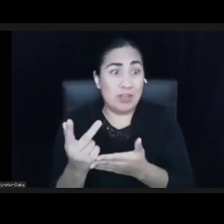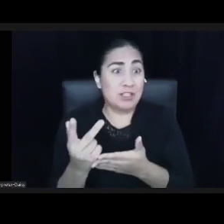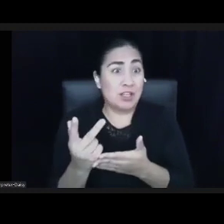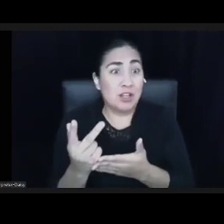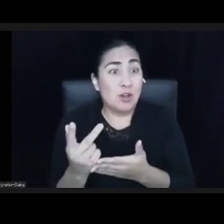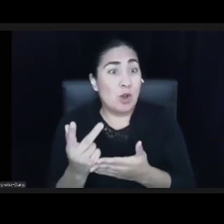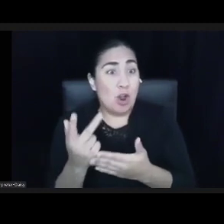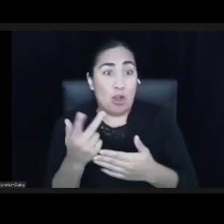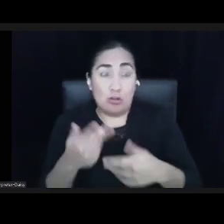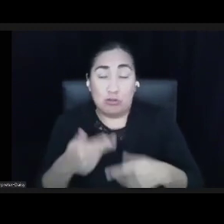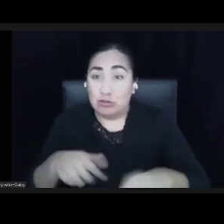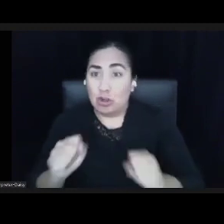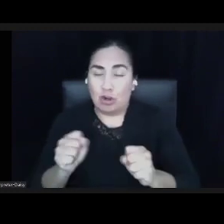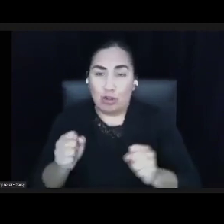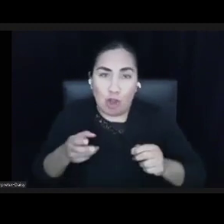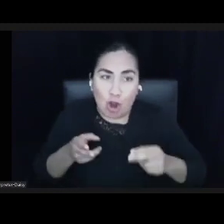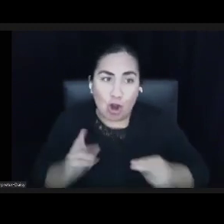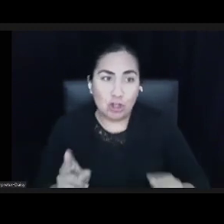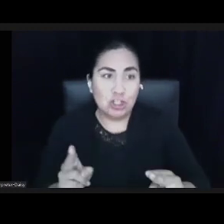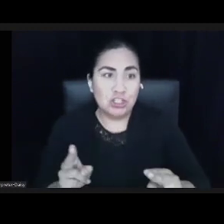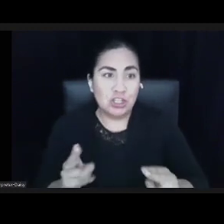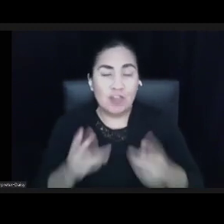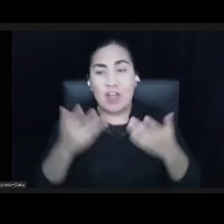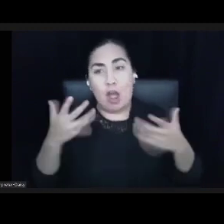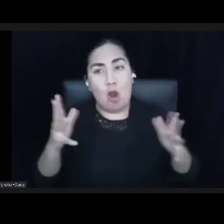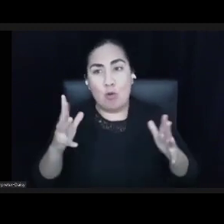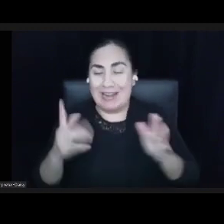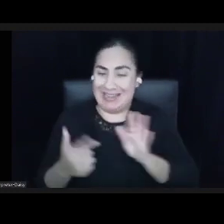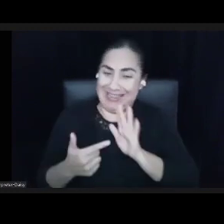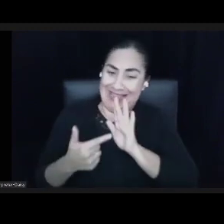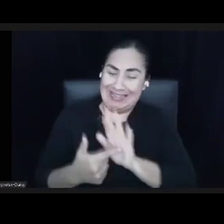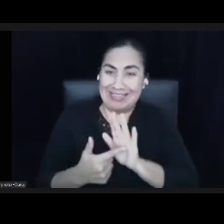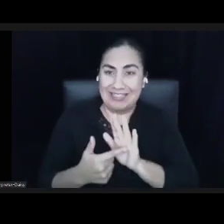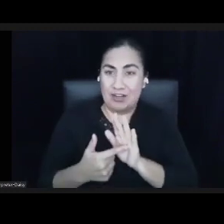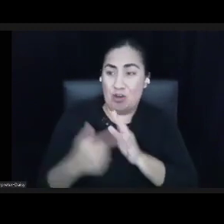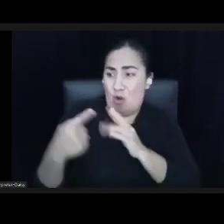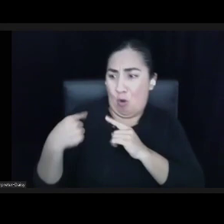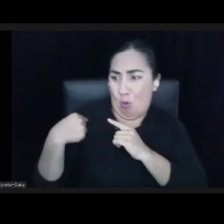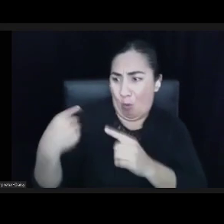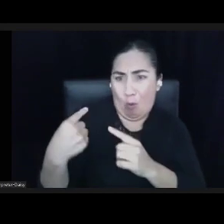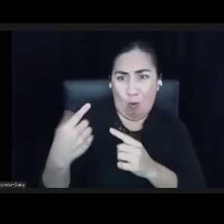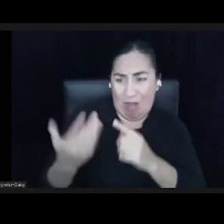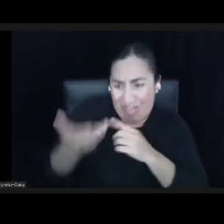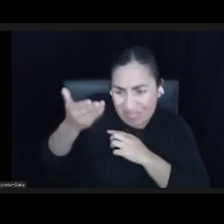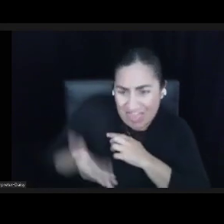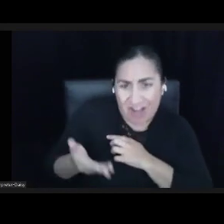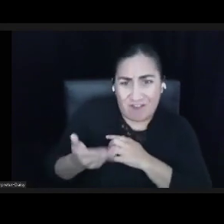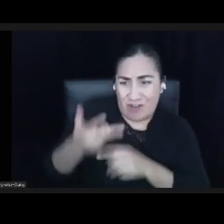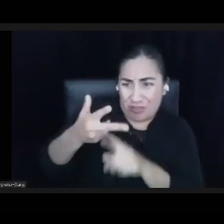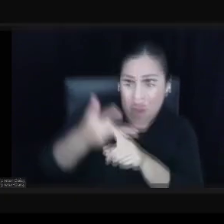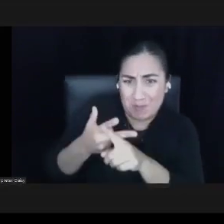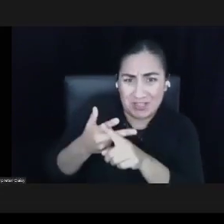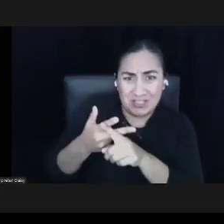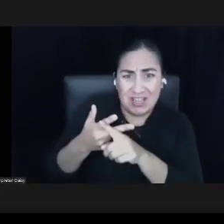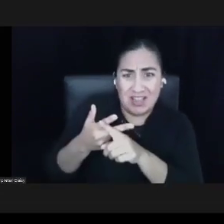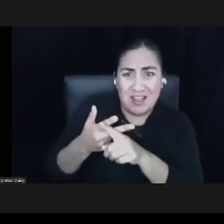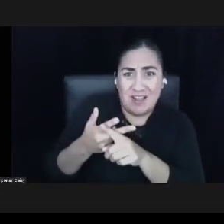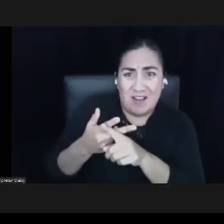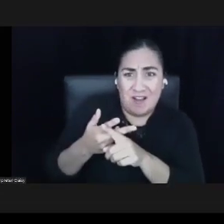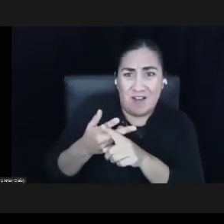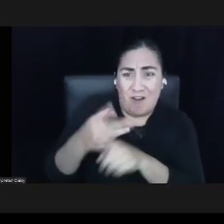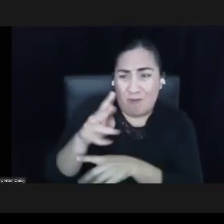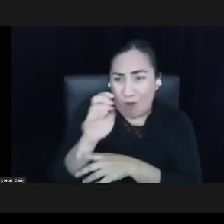urgency that already existed over the last three months and the last 400 years and made them so evident.